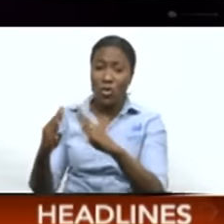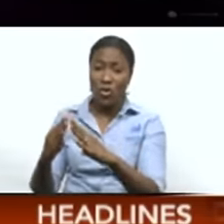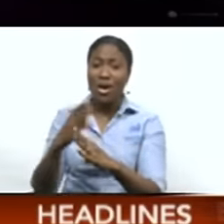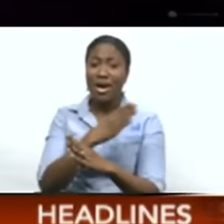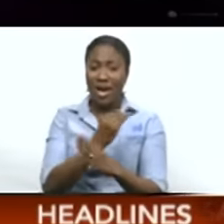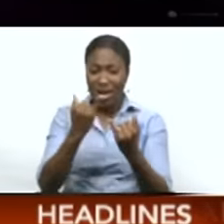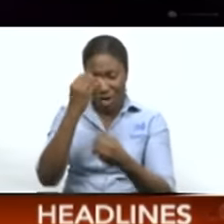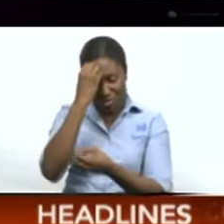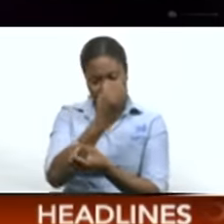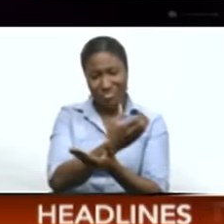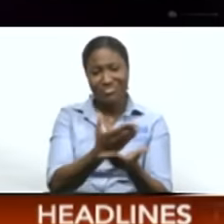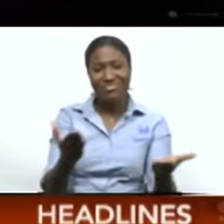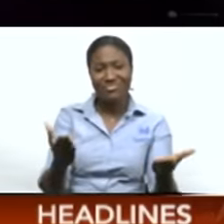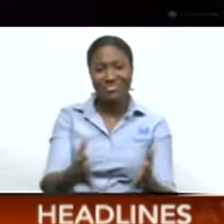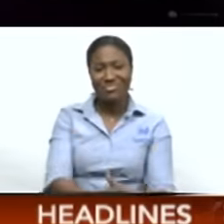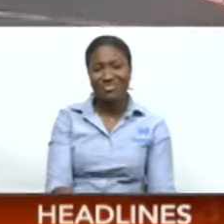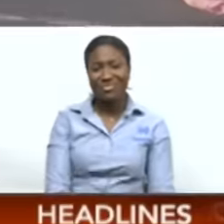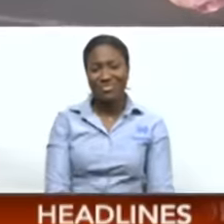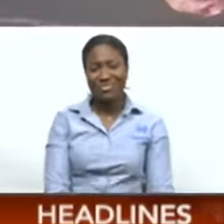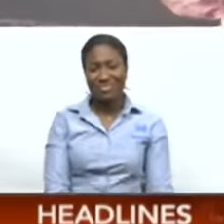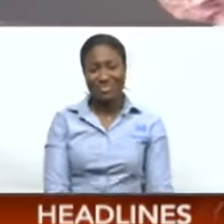this report from Osaki Town.